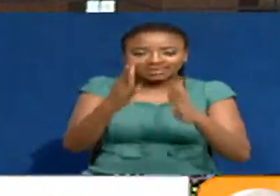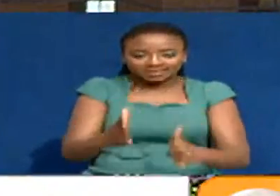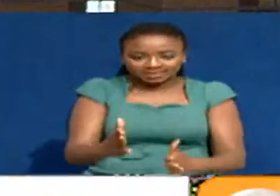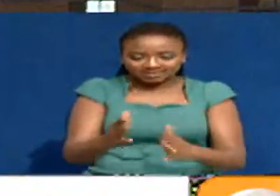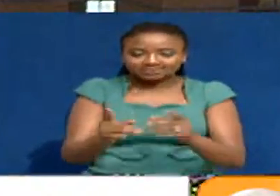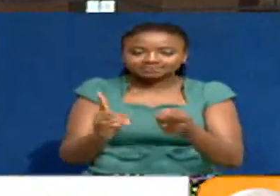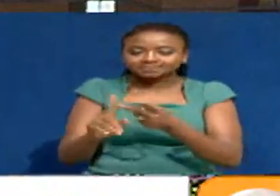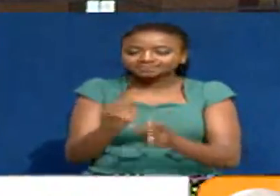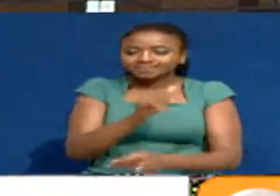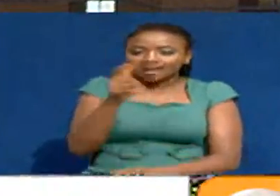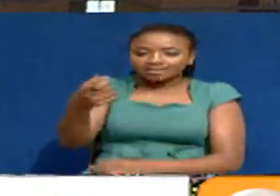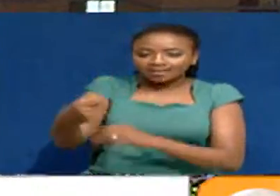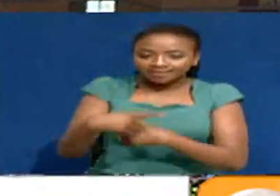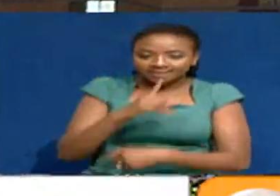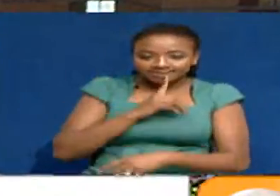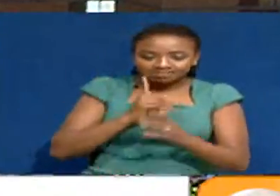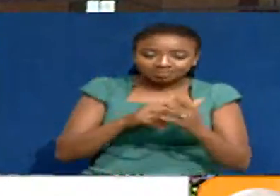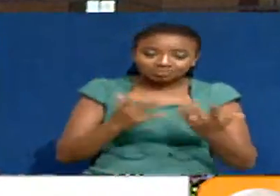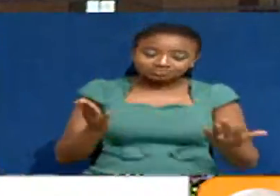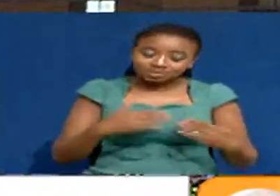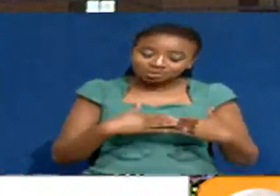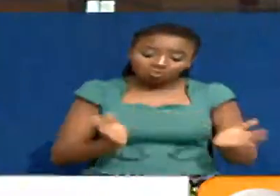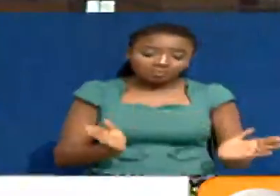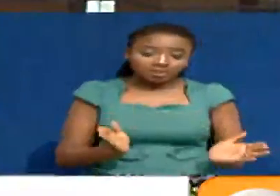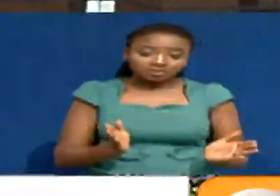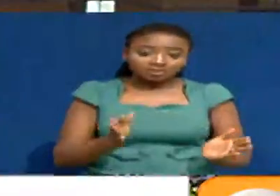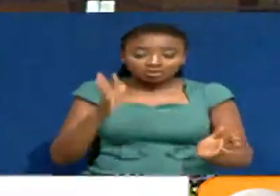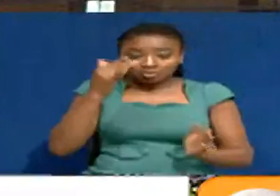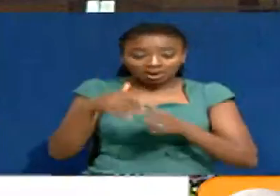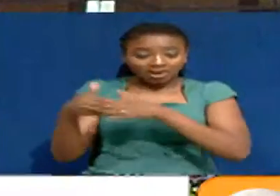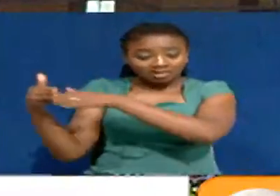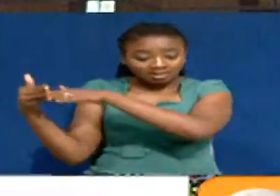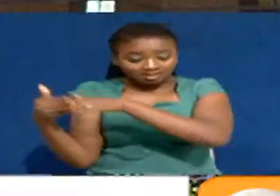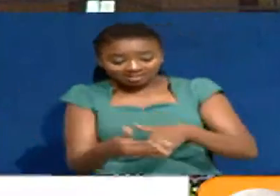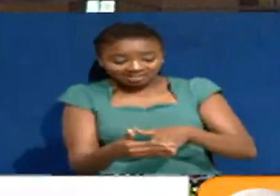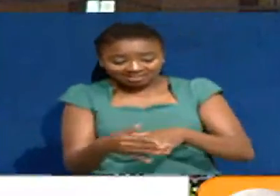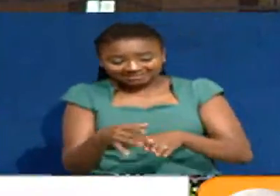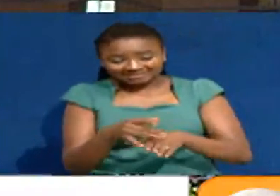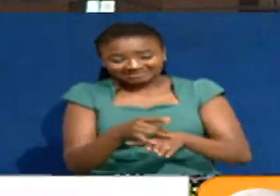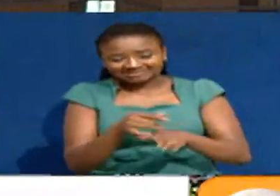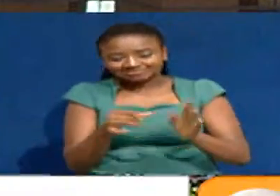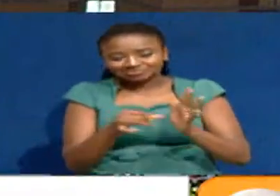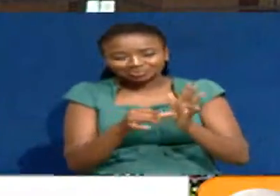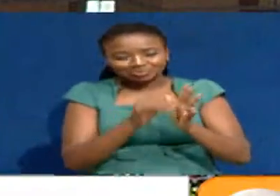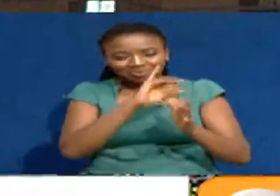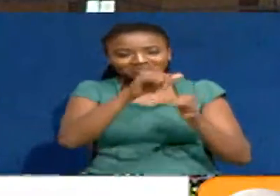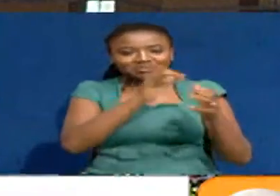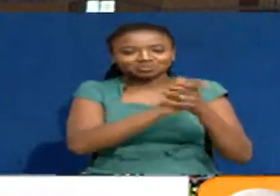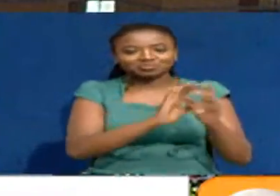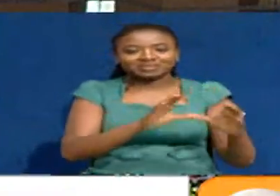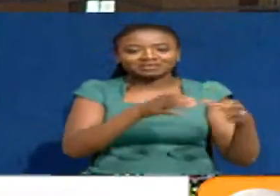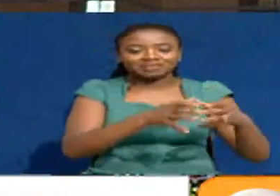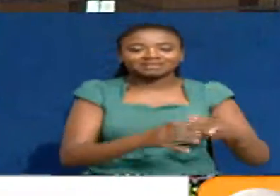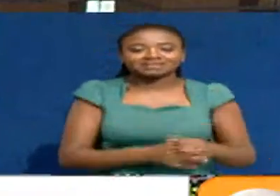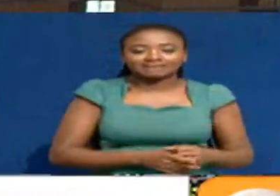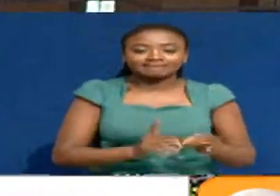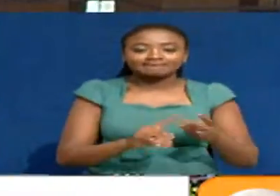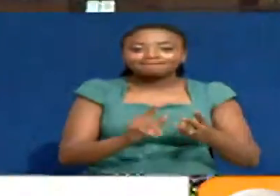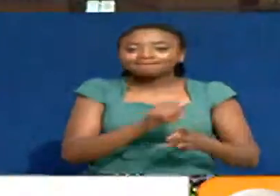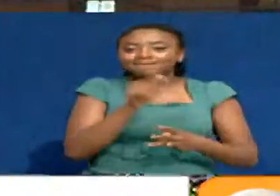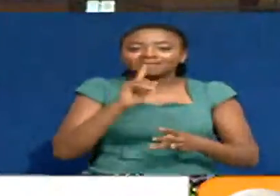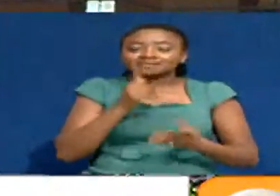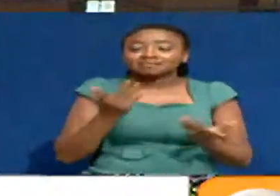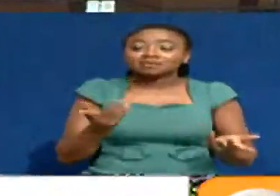Kaifas Chepkoni says, truth be told, Wahiga, betrayal is a root problem in the Jubilee Party. Bob Wamagari says, so they